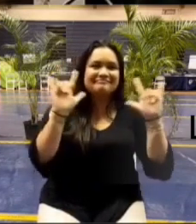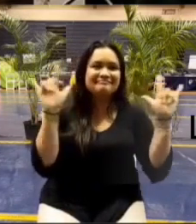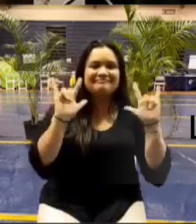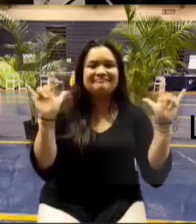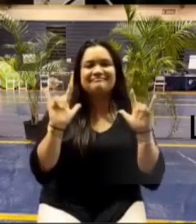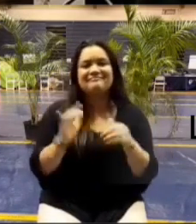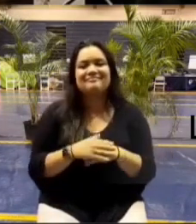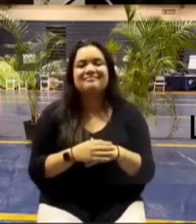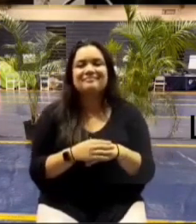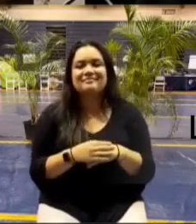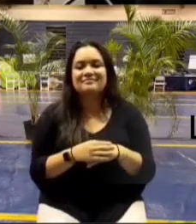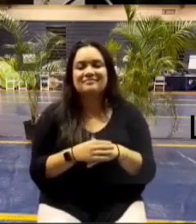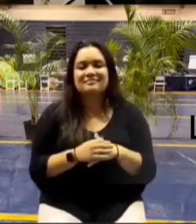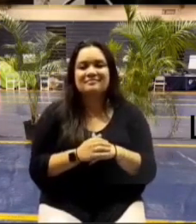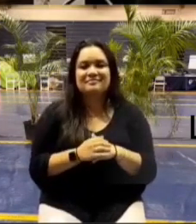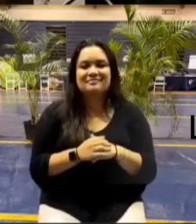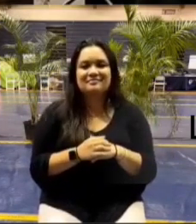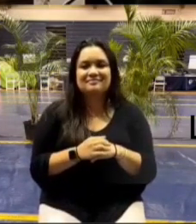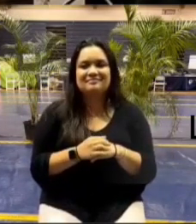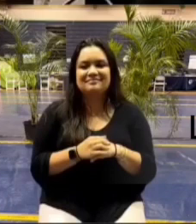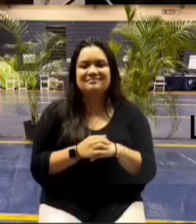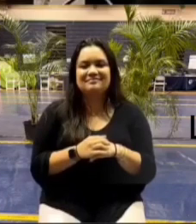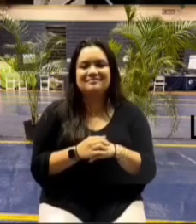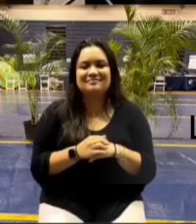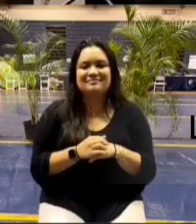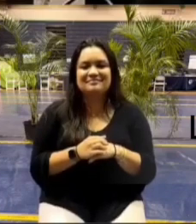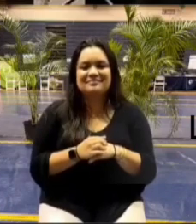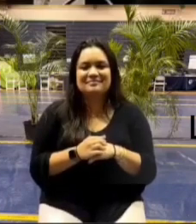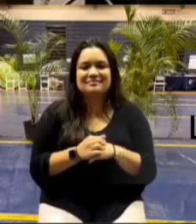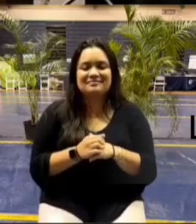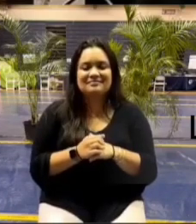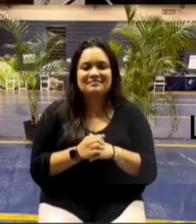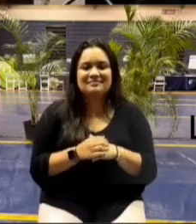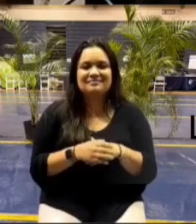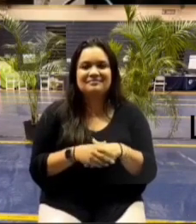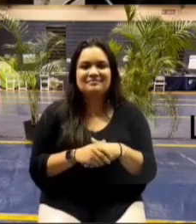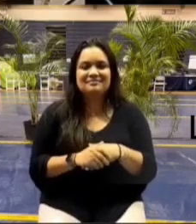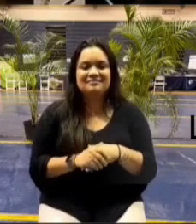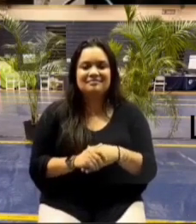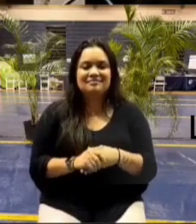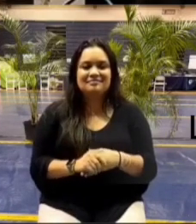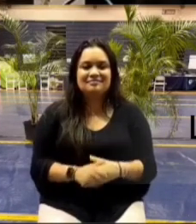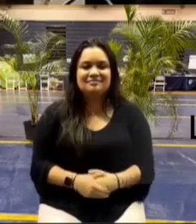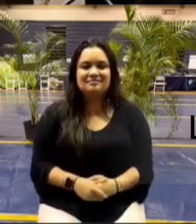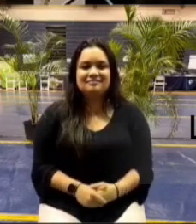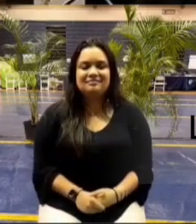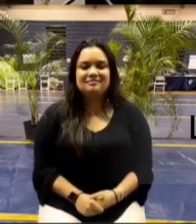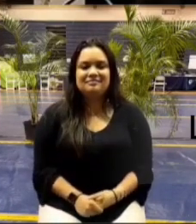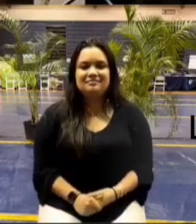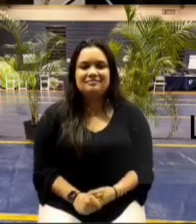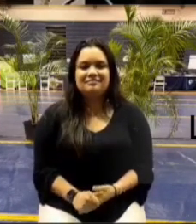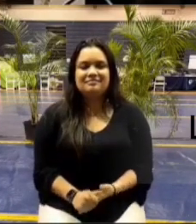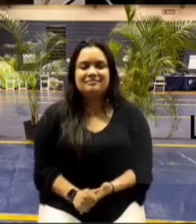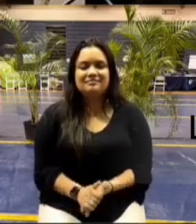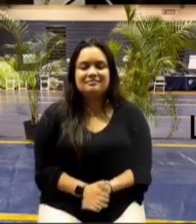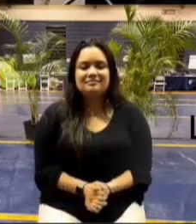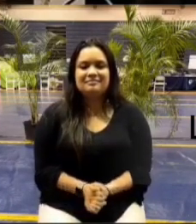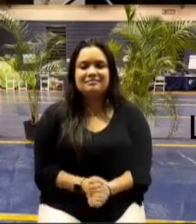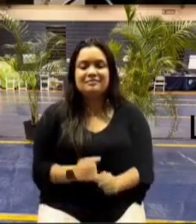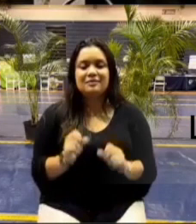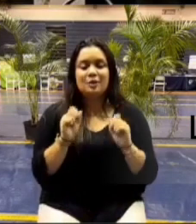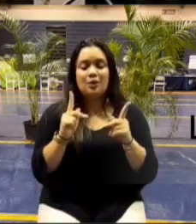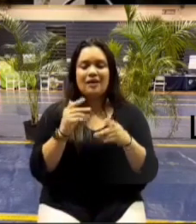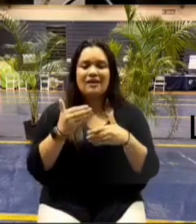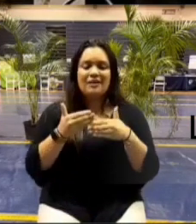okay